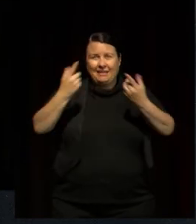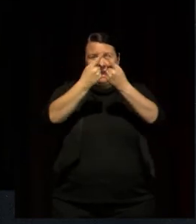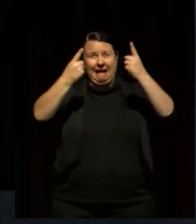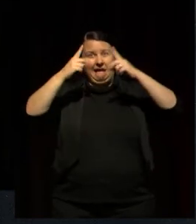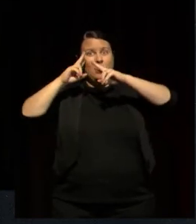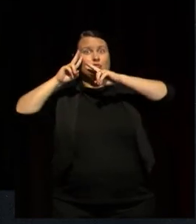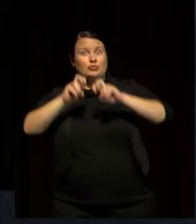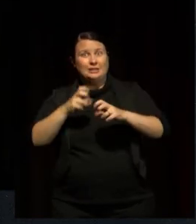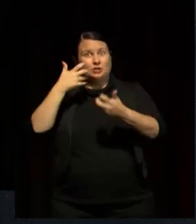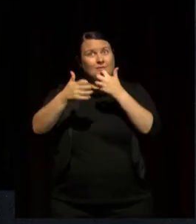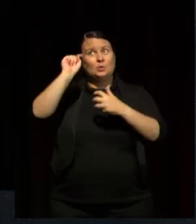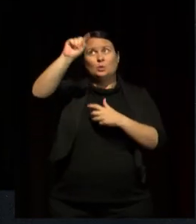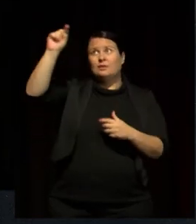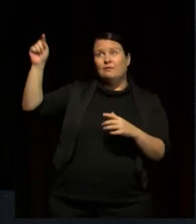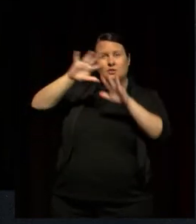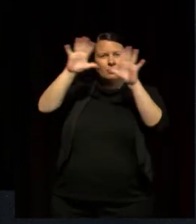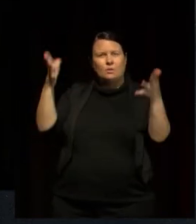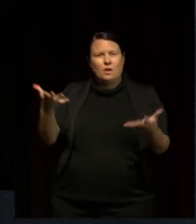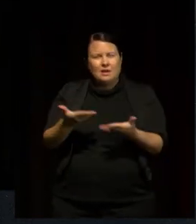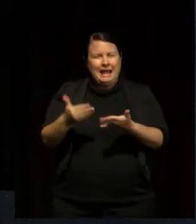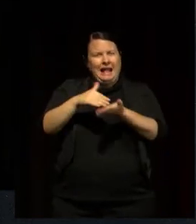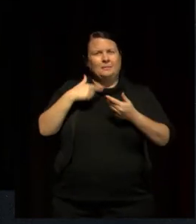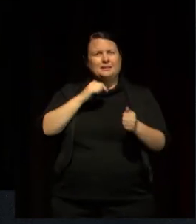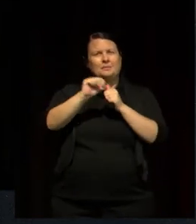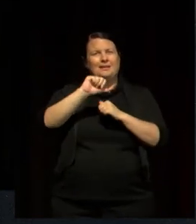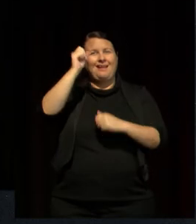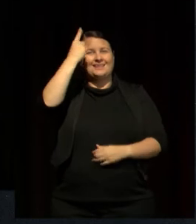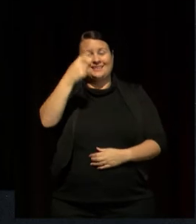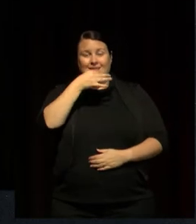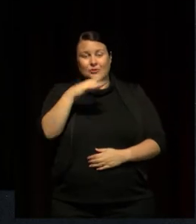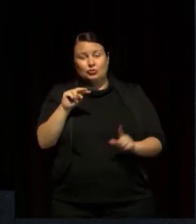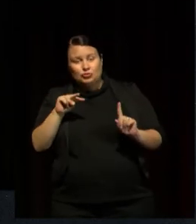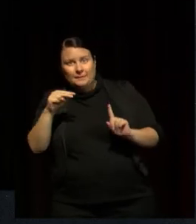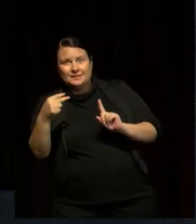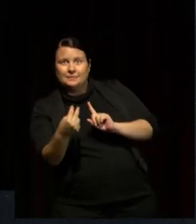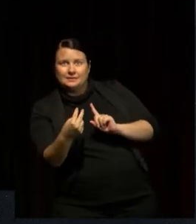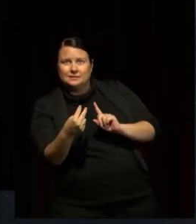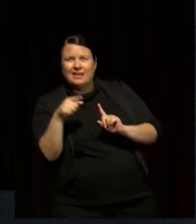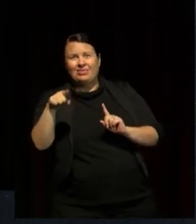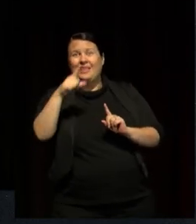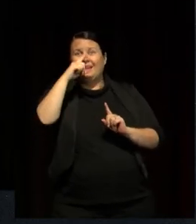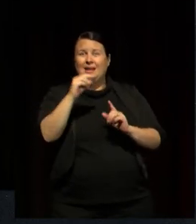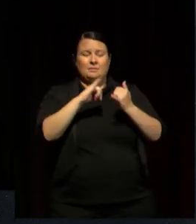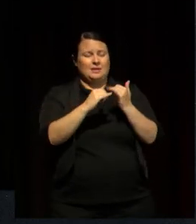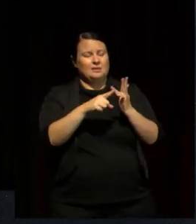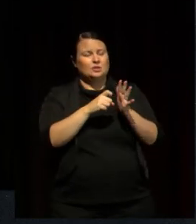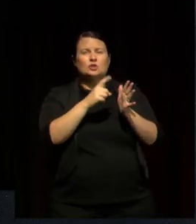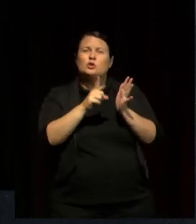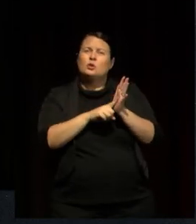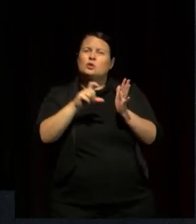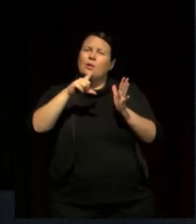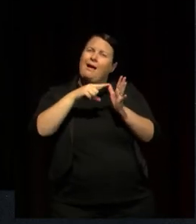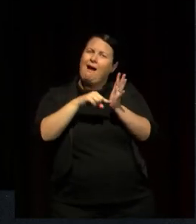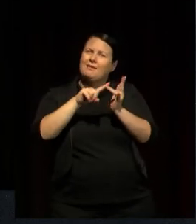provided which gives us new insights based on children's perspectives as social actors. These studies